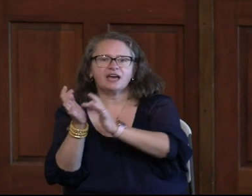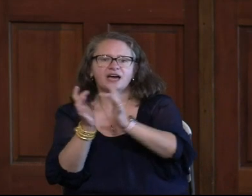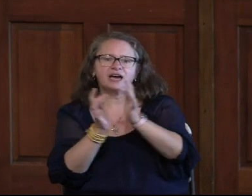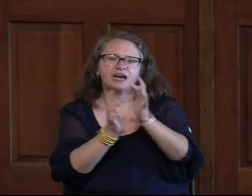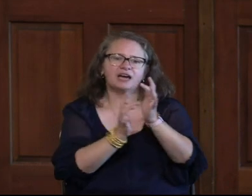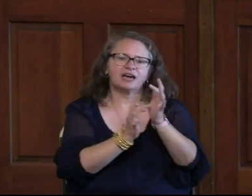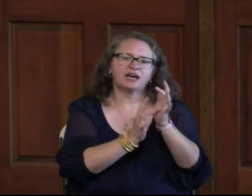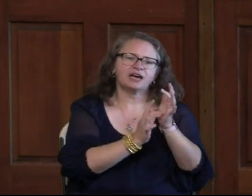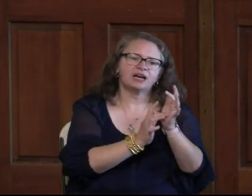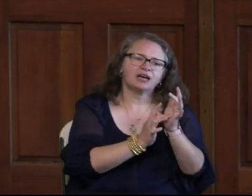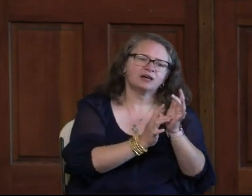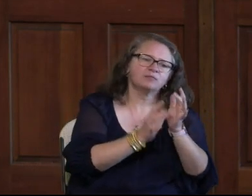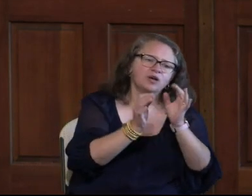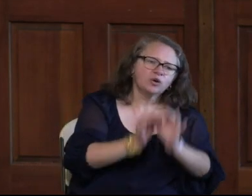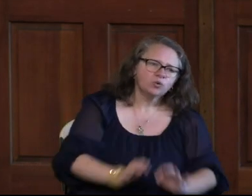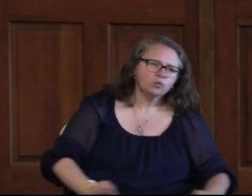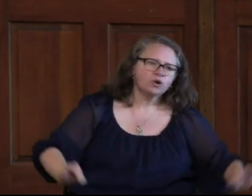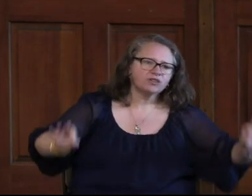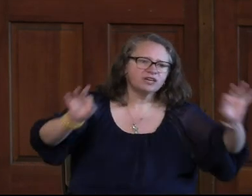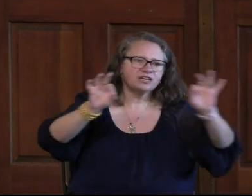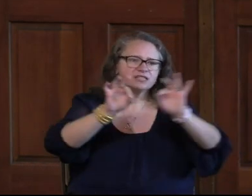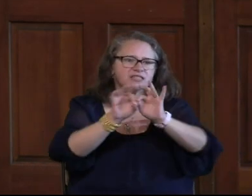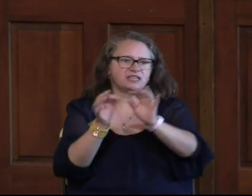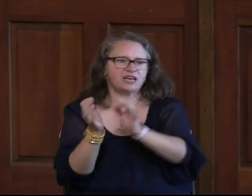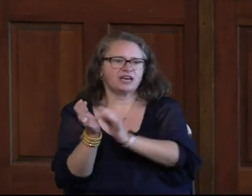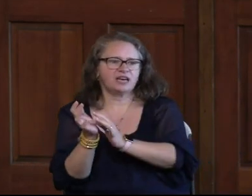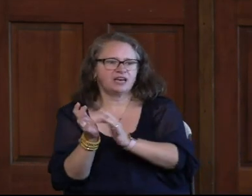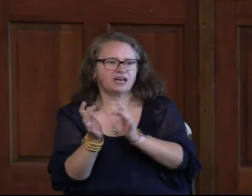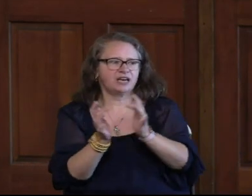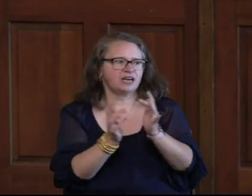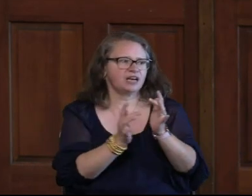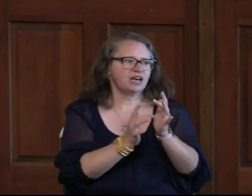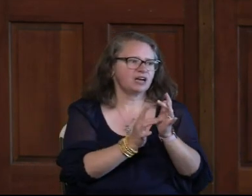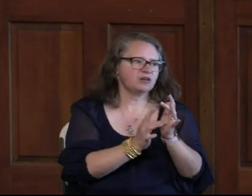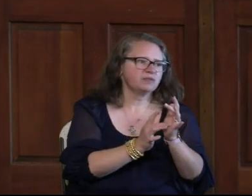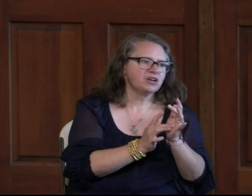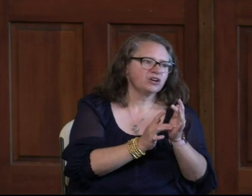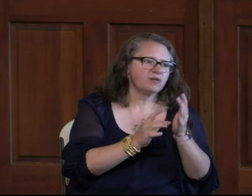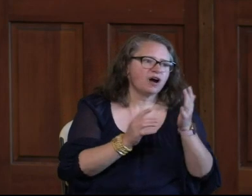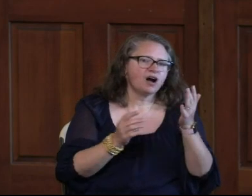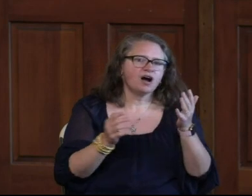the Lamb. Worthy is the Lamb.